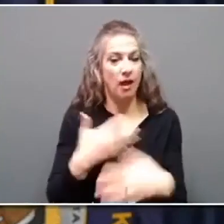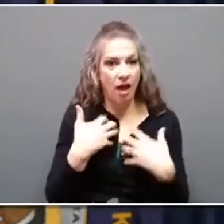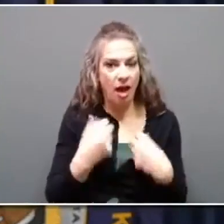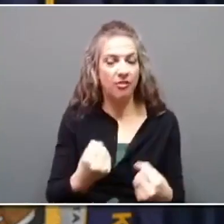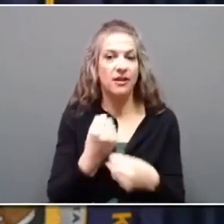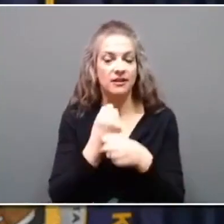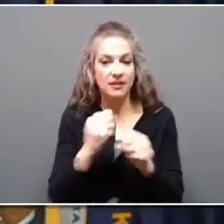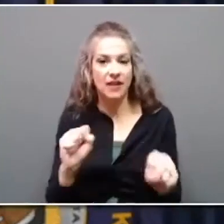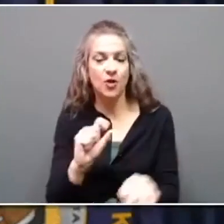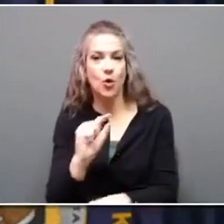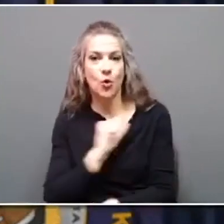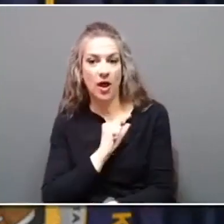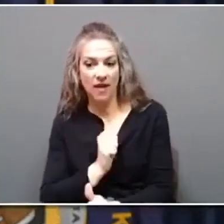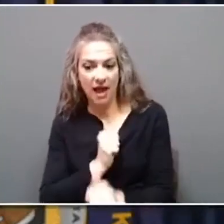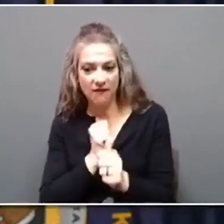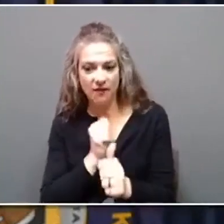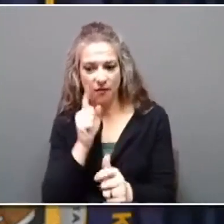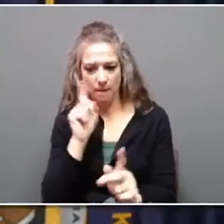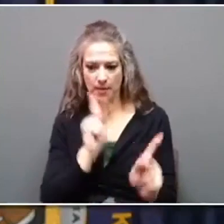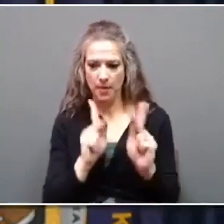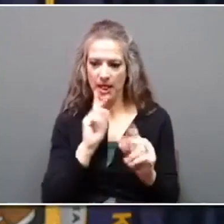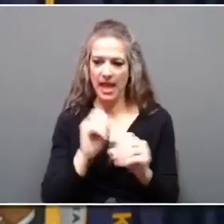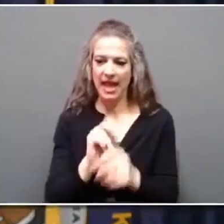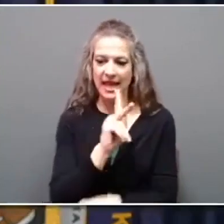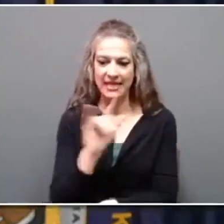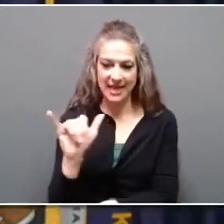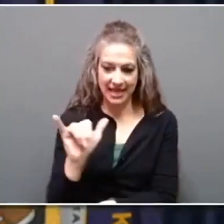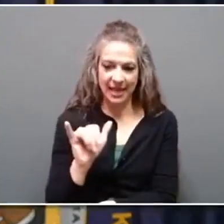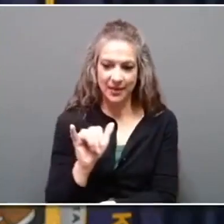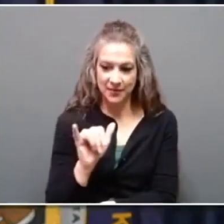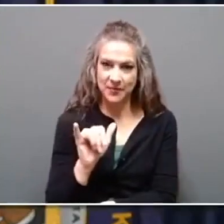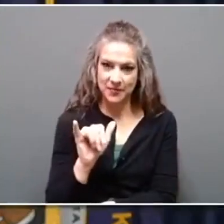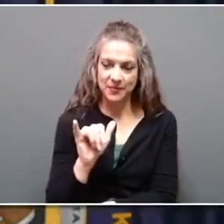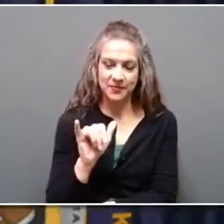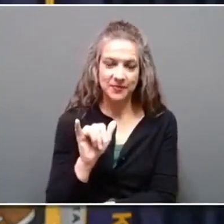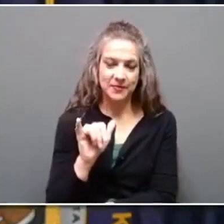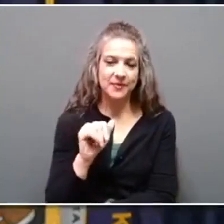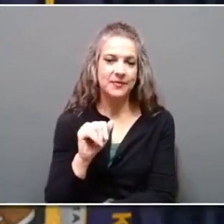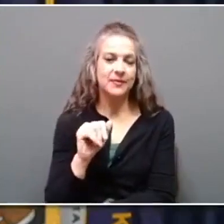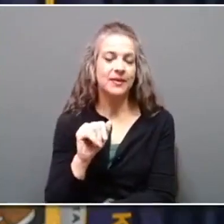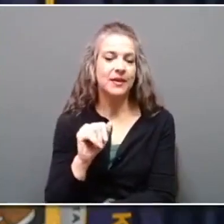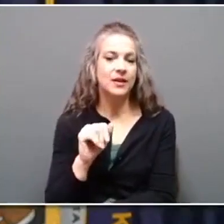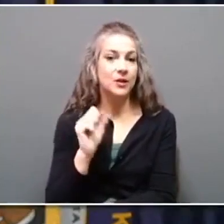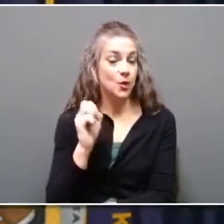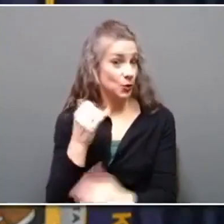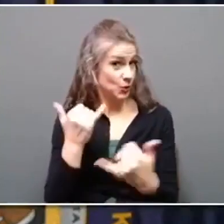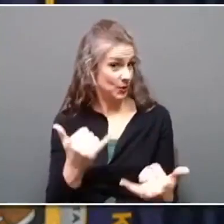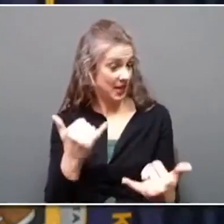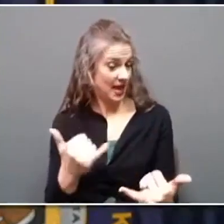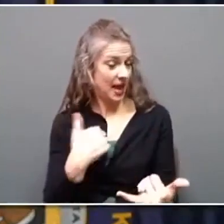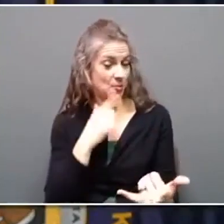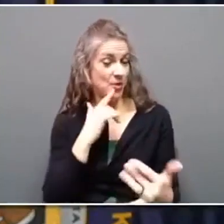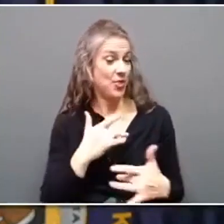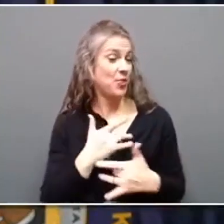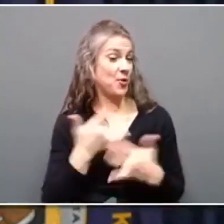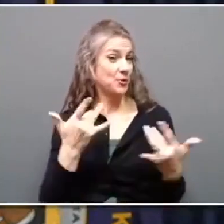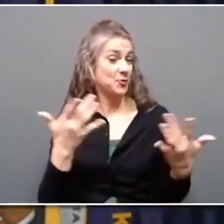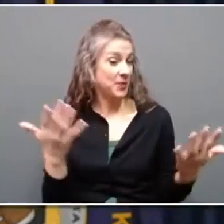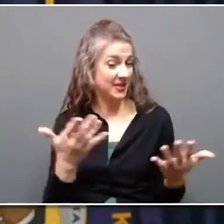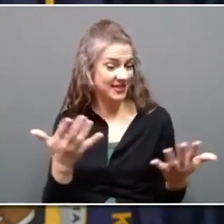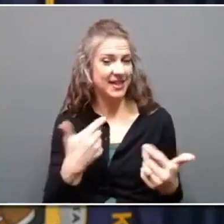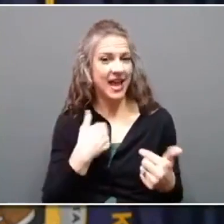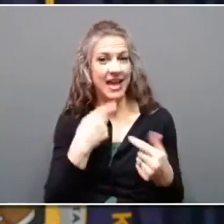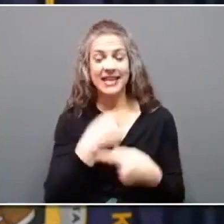of life for people in Kentucky and really across the nation. So today I'm really thrilled to announce